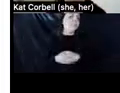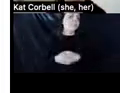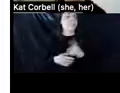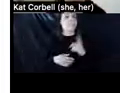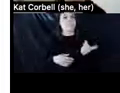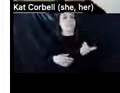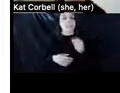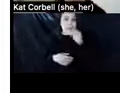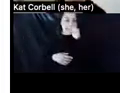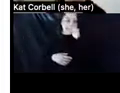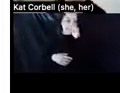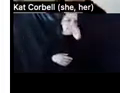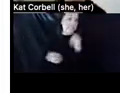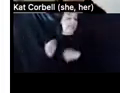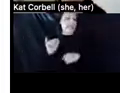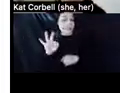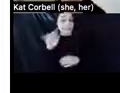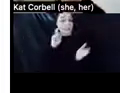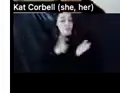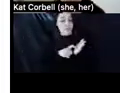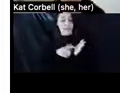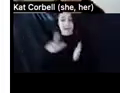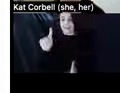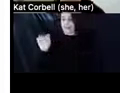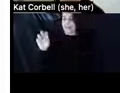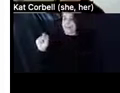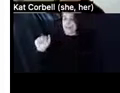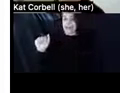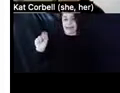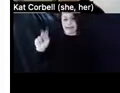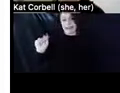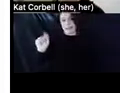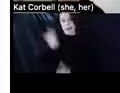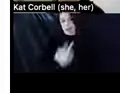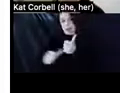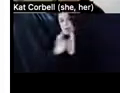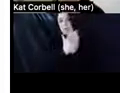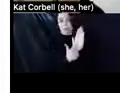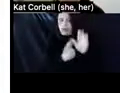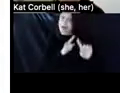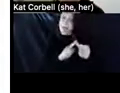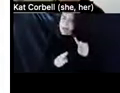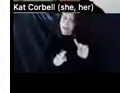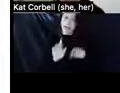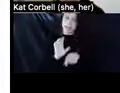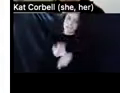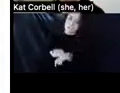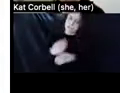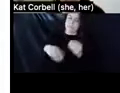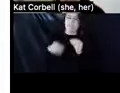under law, enforcing rights in supportive housing is more difficult for these tenants, uh, than others.